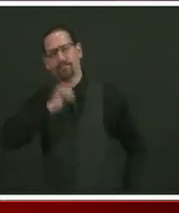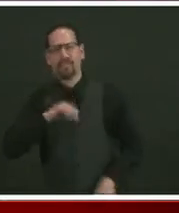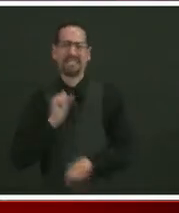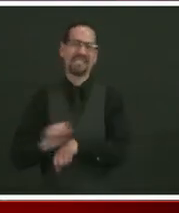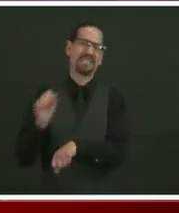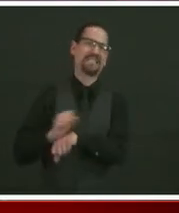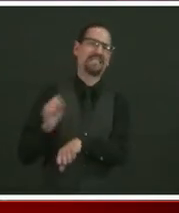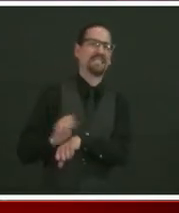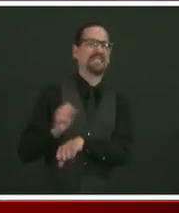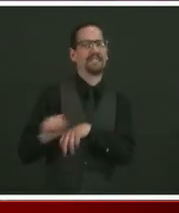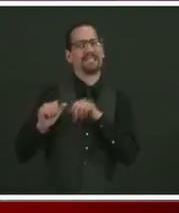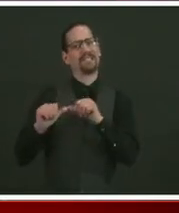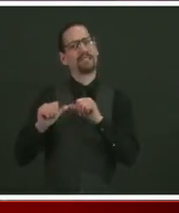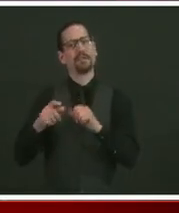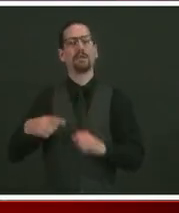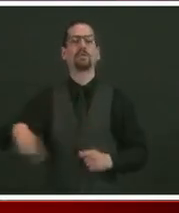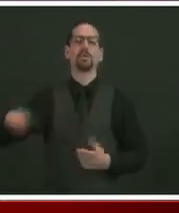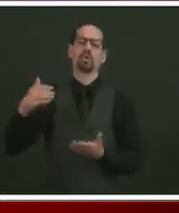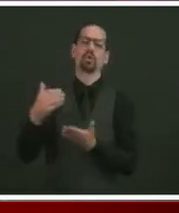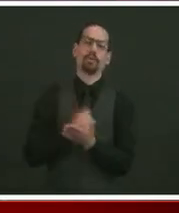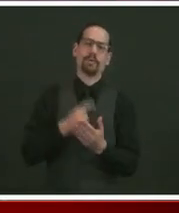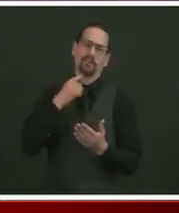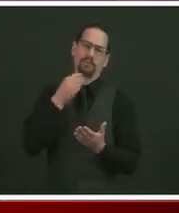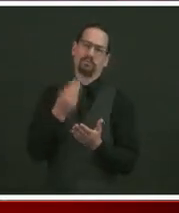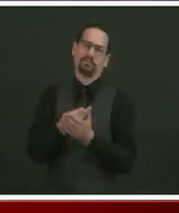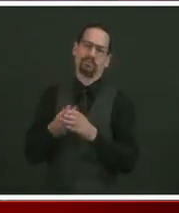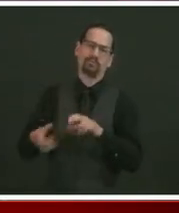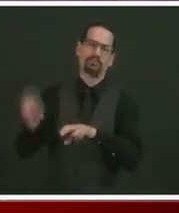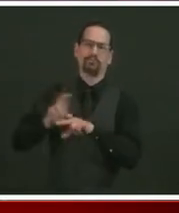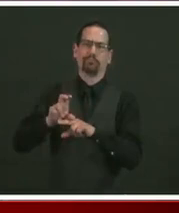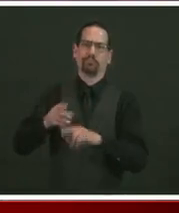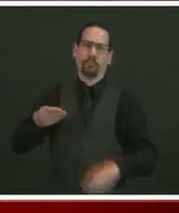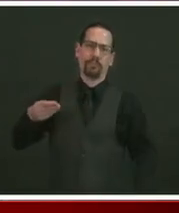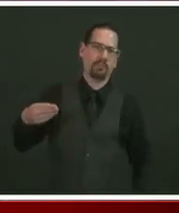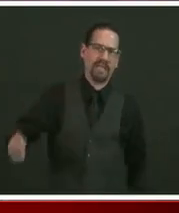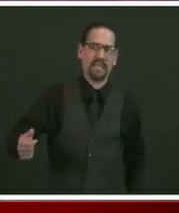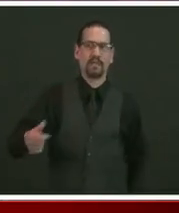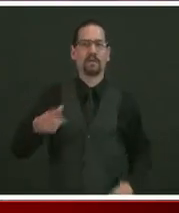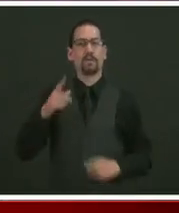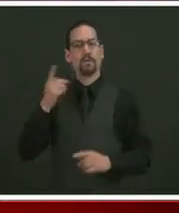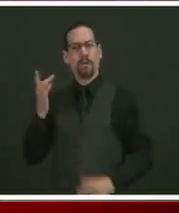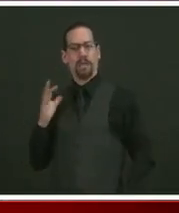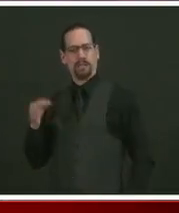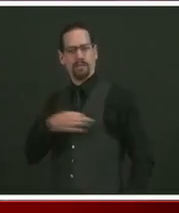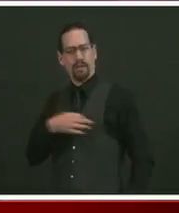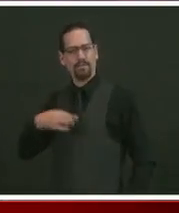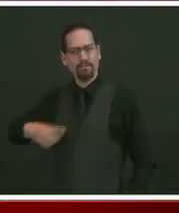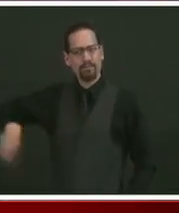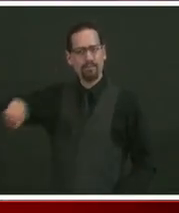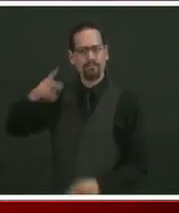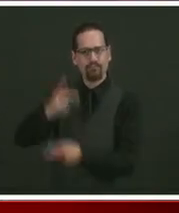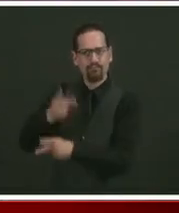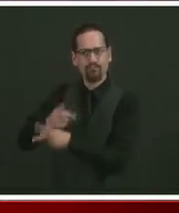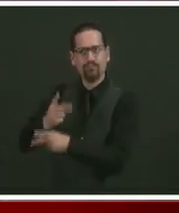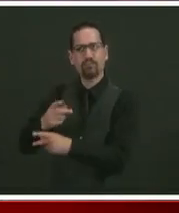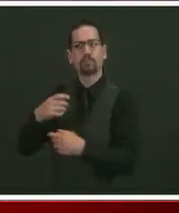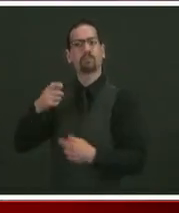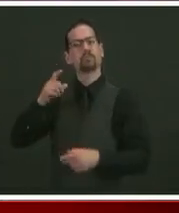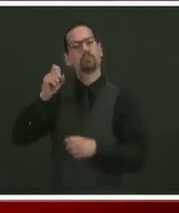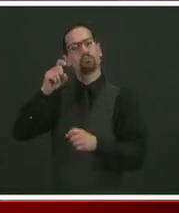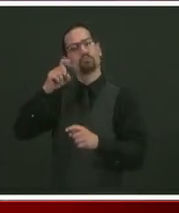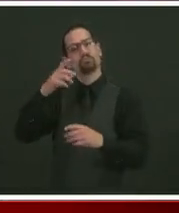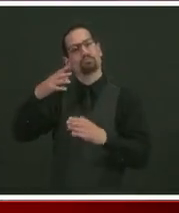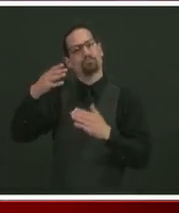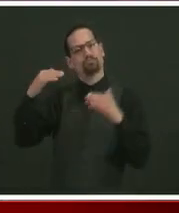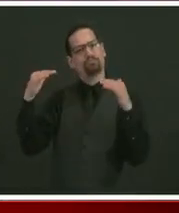homes have the staff they need to take care of folks and that the frontline workers are properly compensated, and by